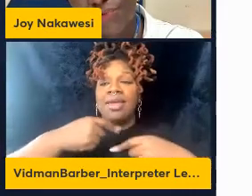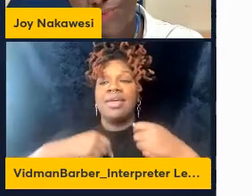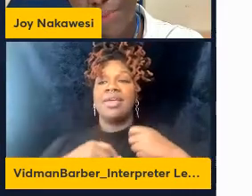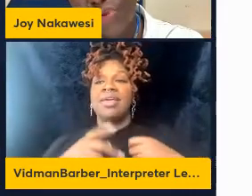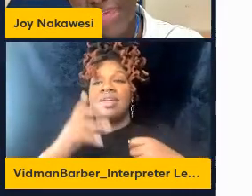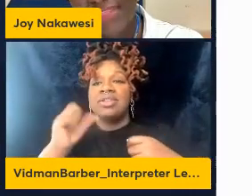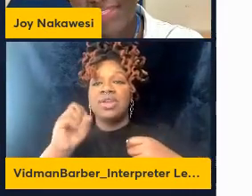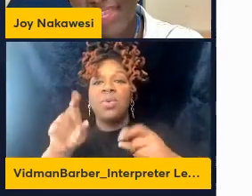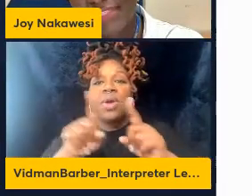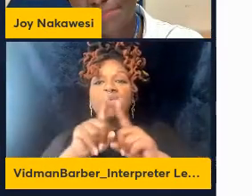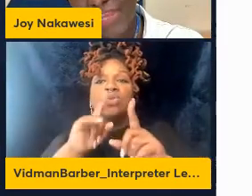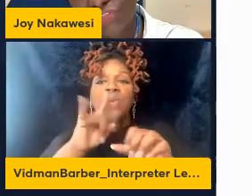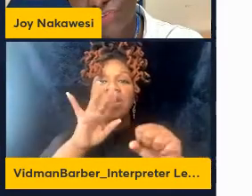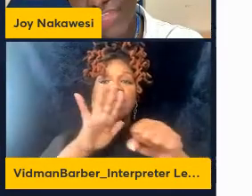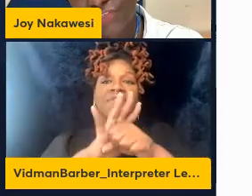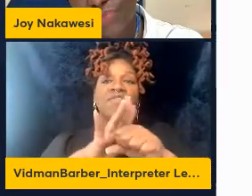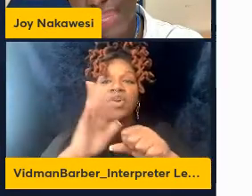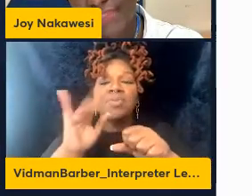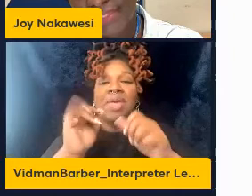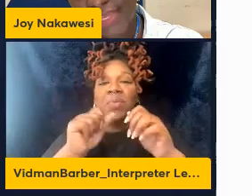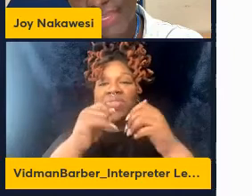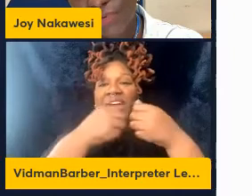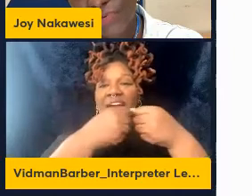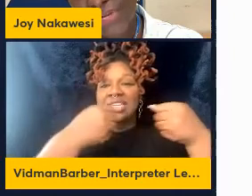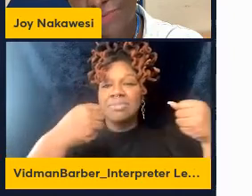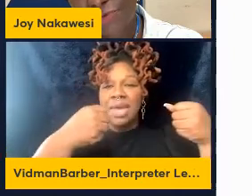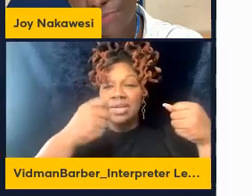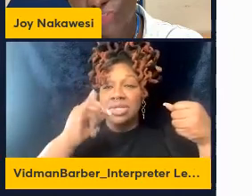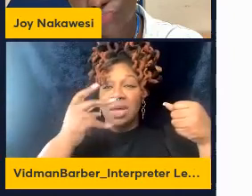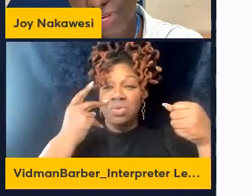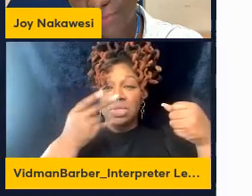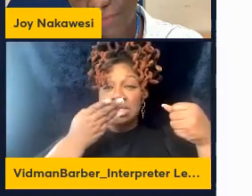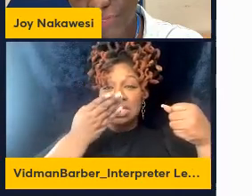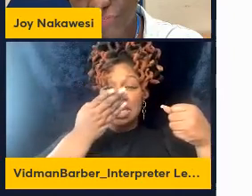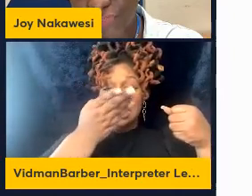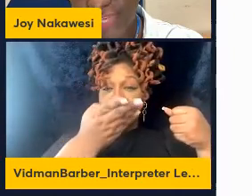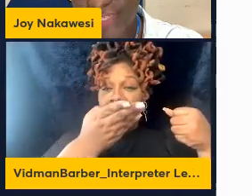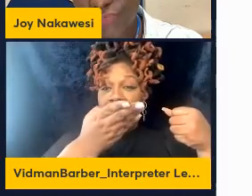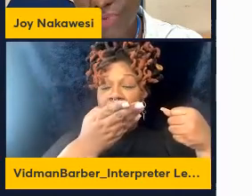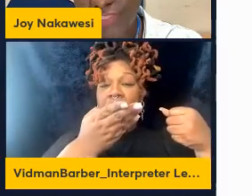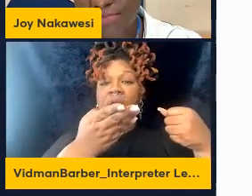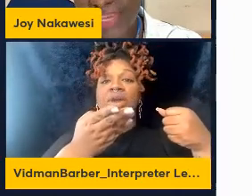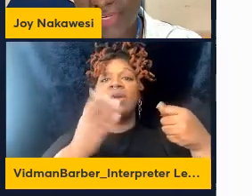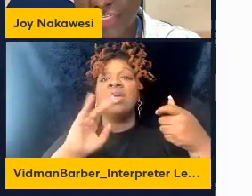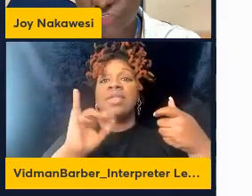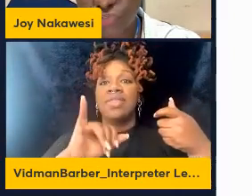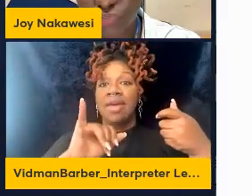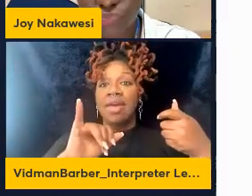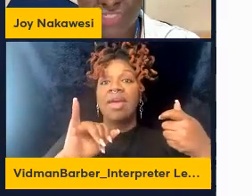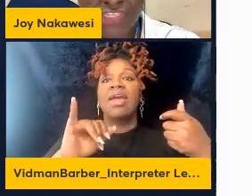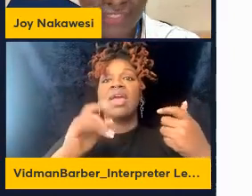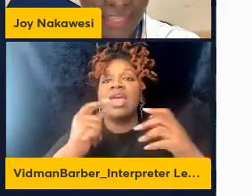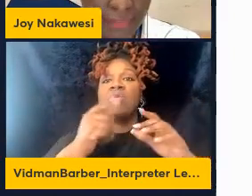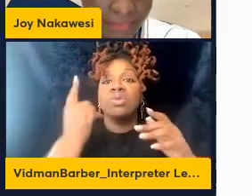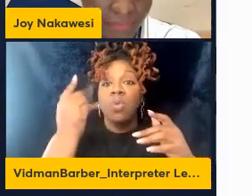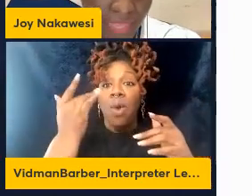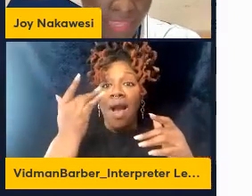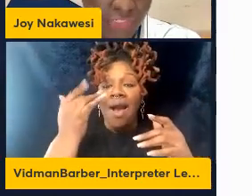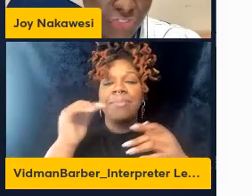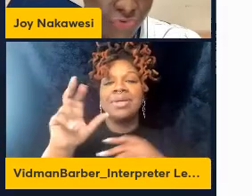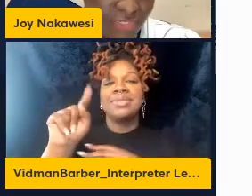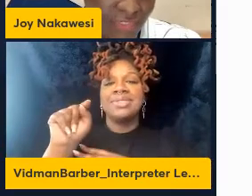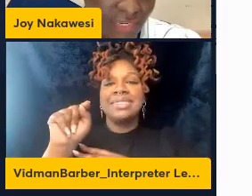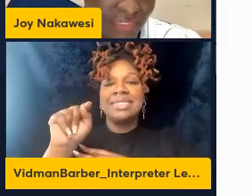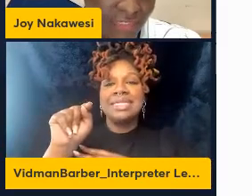to confirm whether this expansion that we are seeing on day for post-reinfection that it was mainly due to T-cell